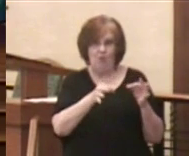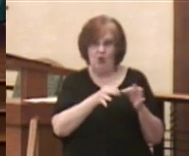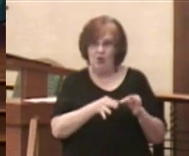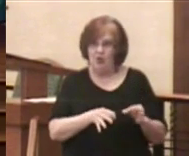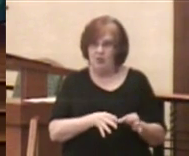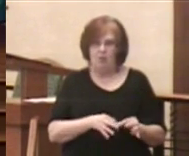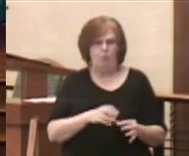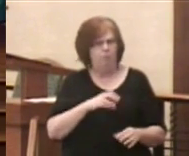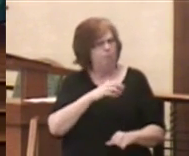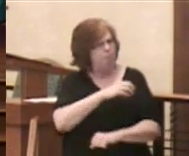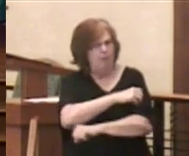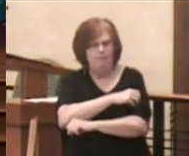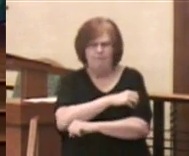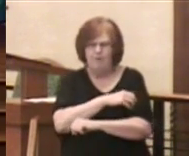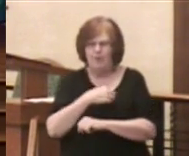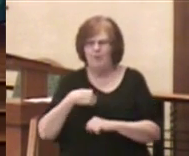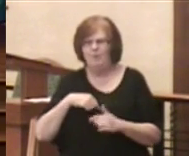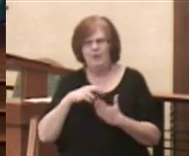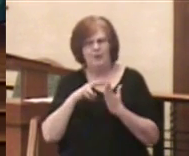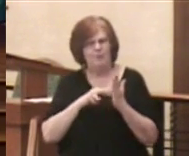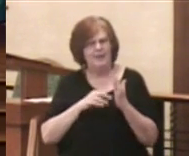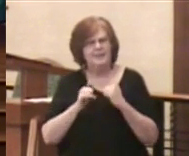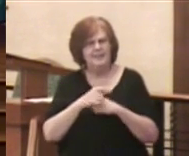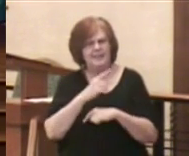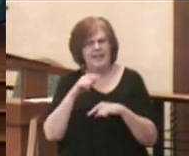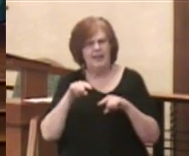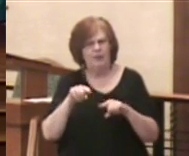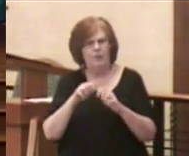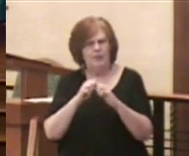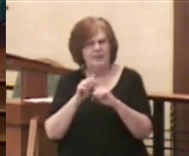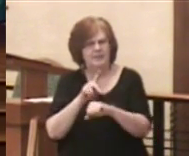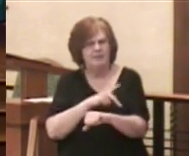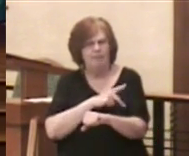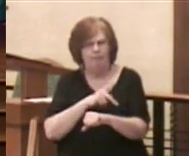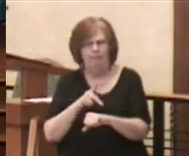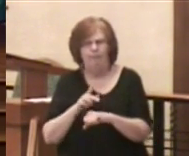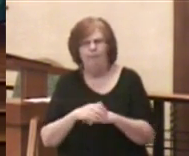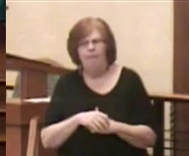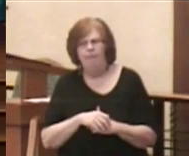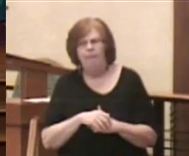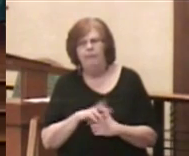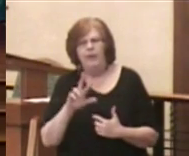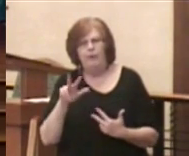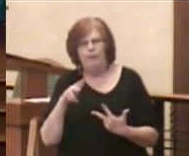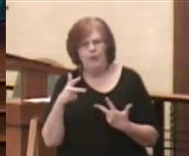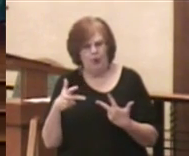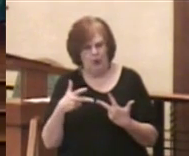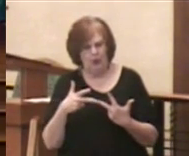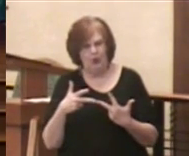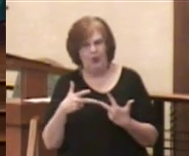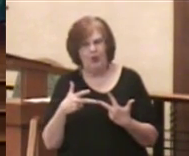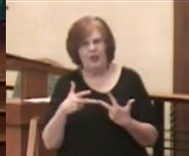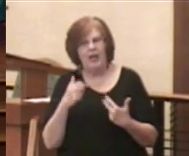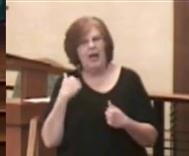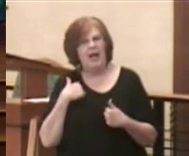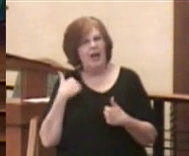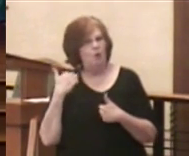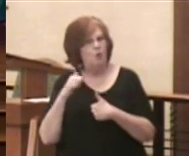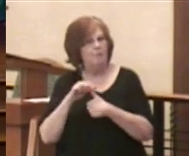powerful one that we read today in our psalm. And third, I remember